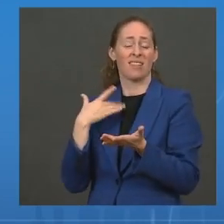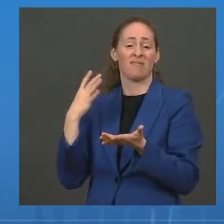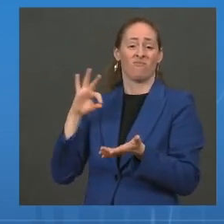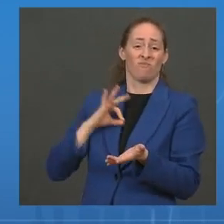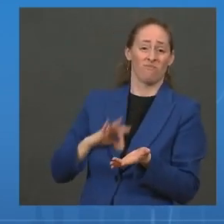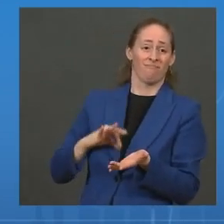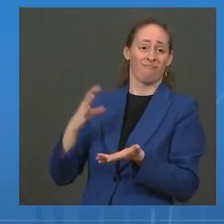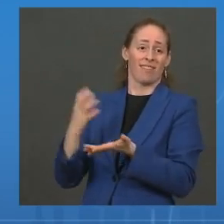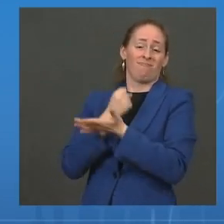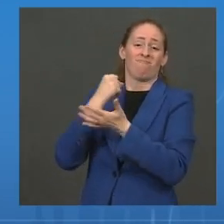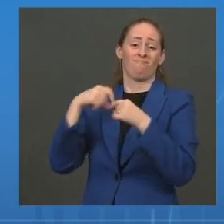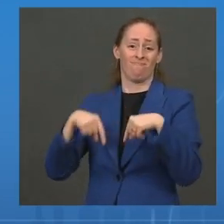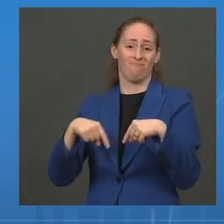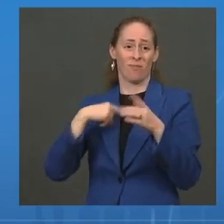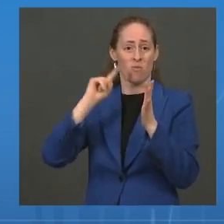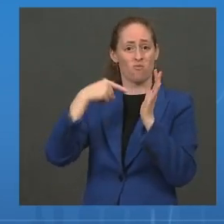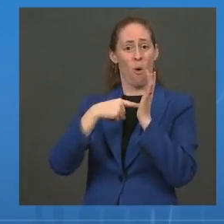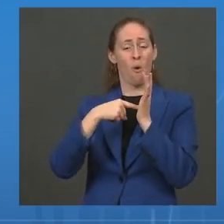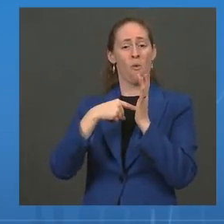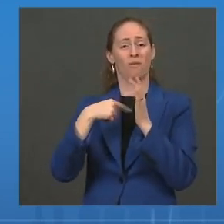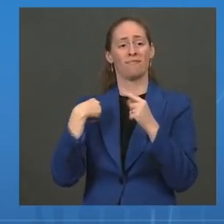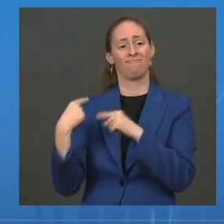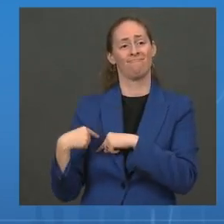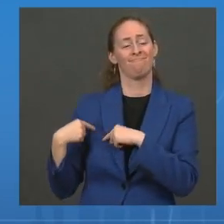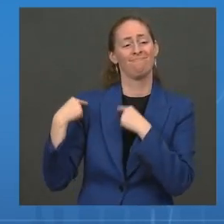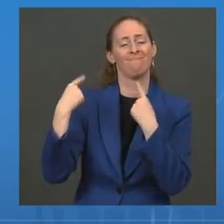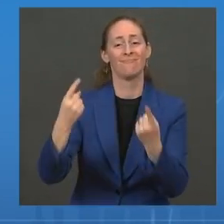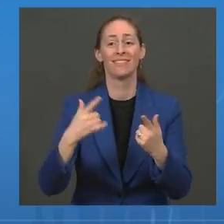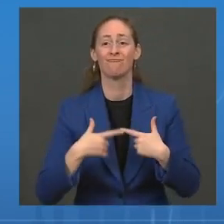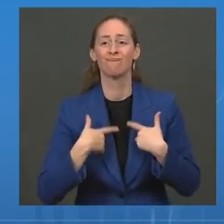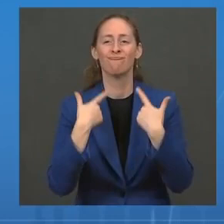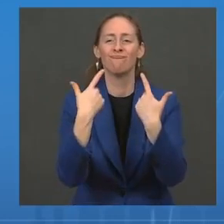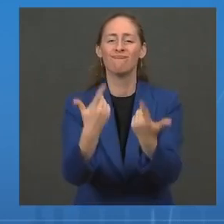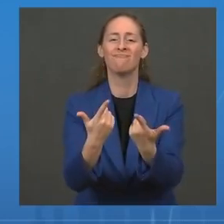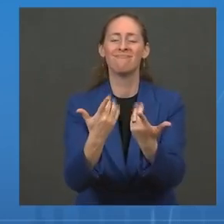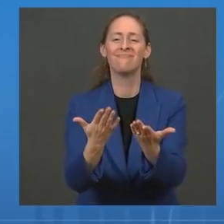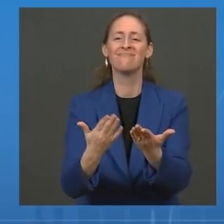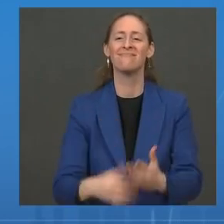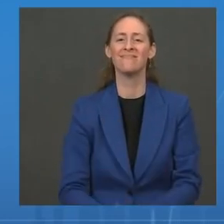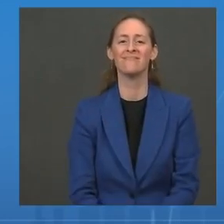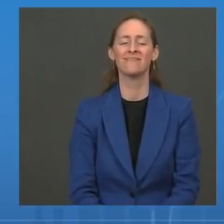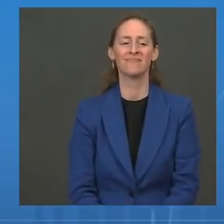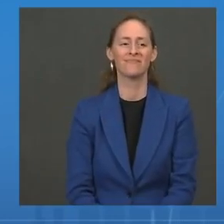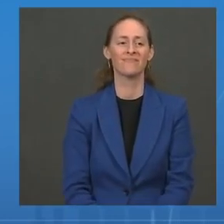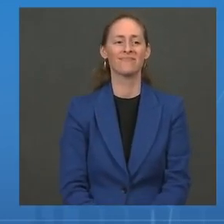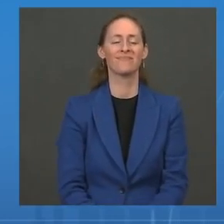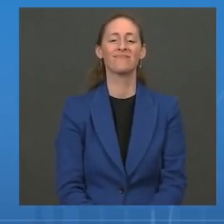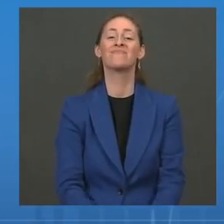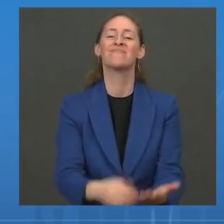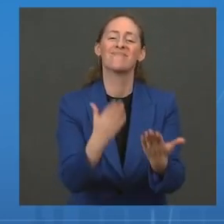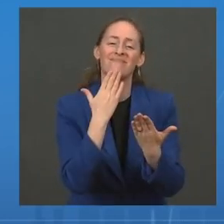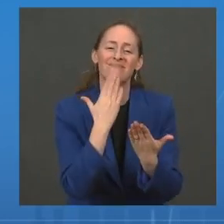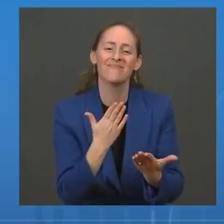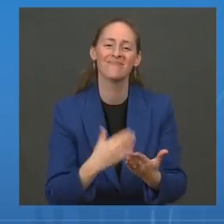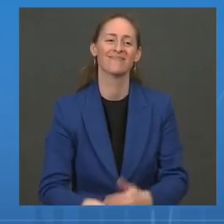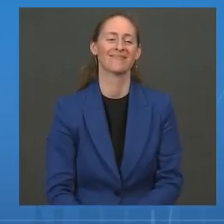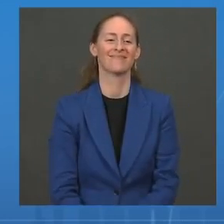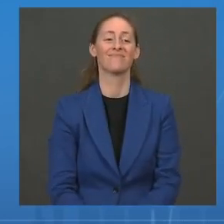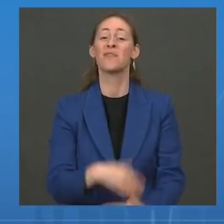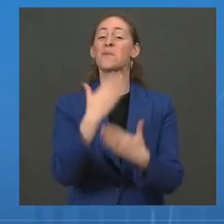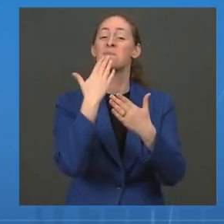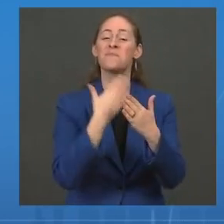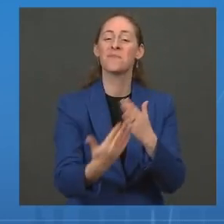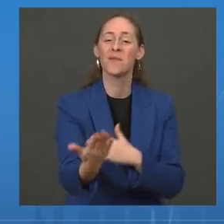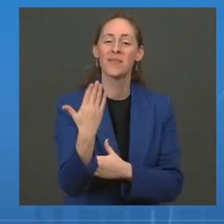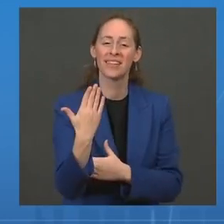And with that, I'll turn it over to you, Dr. Wood. Thank you, Dr. Nunez-Smith. And good morning, everyone. I want